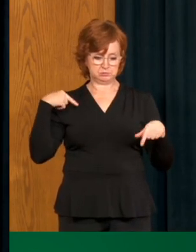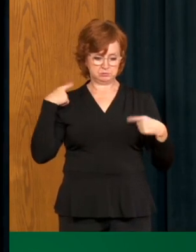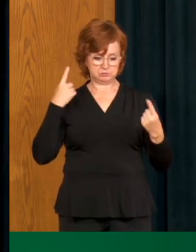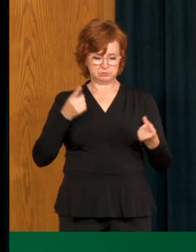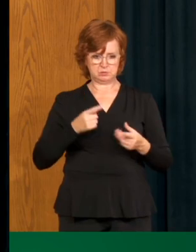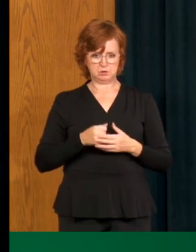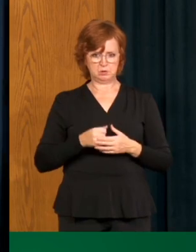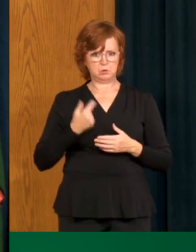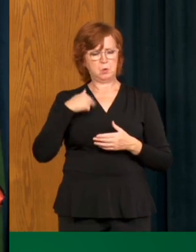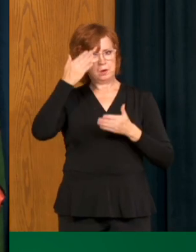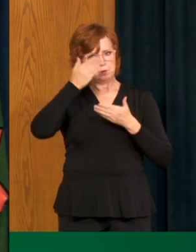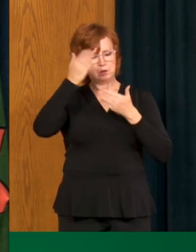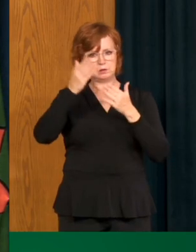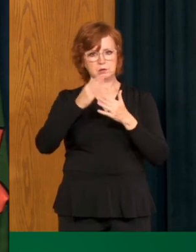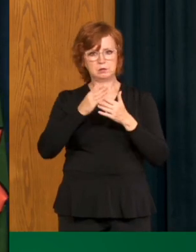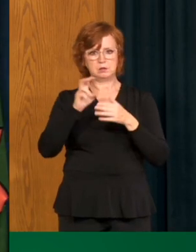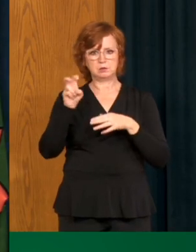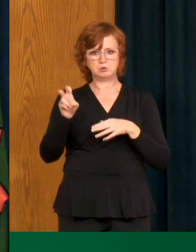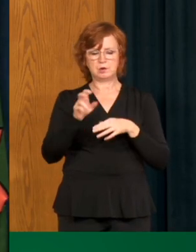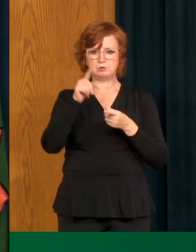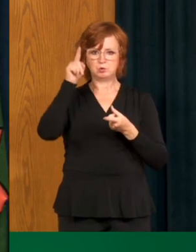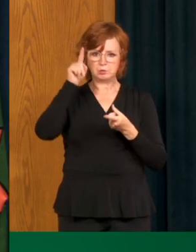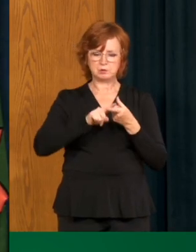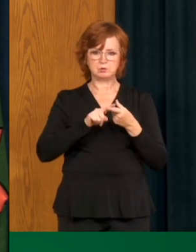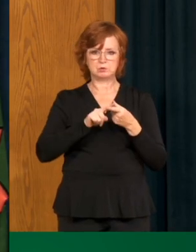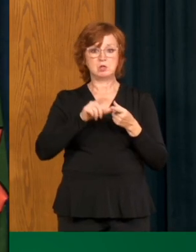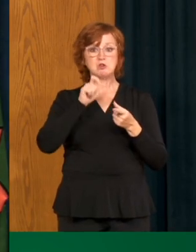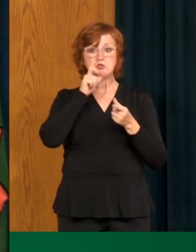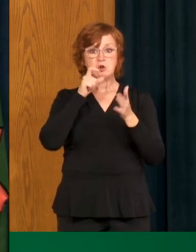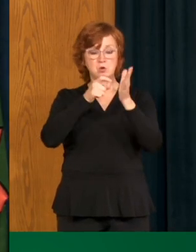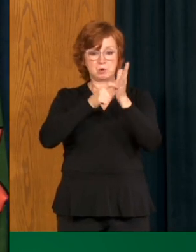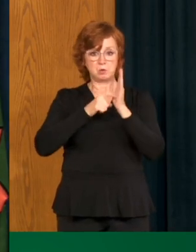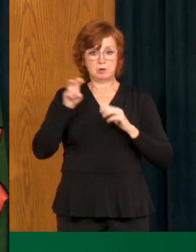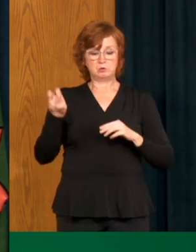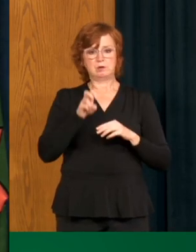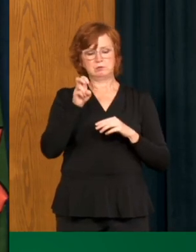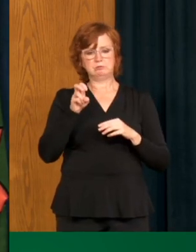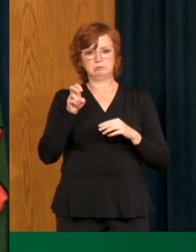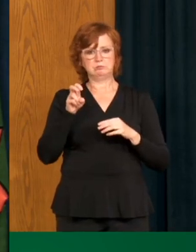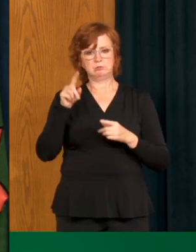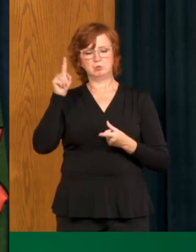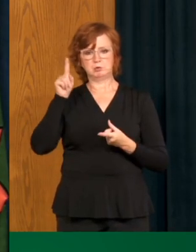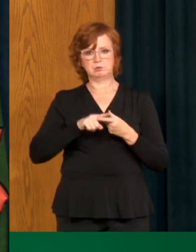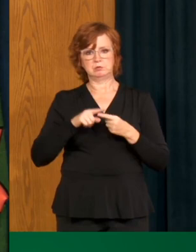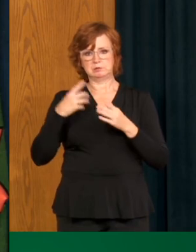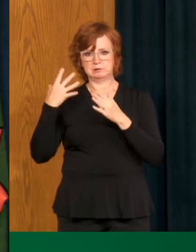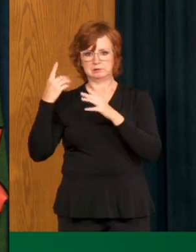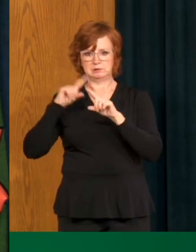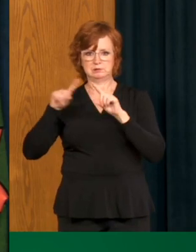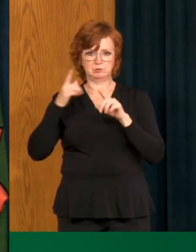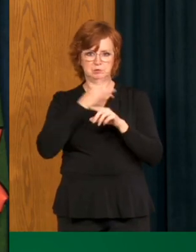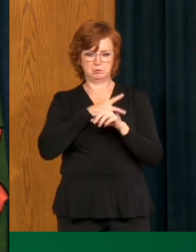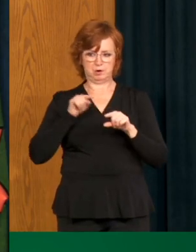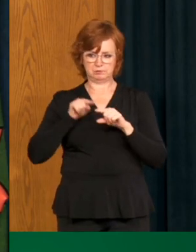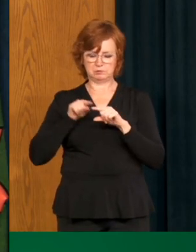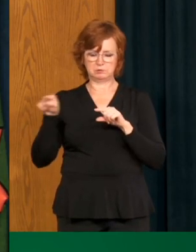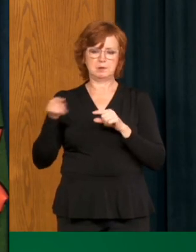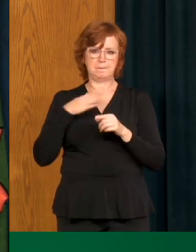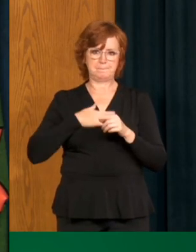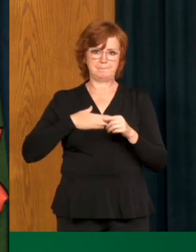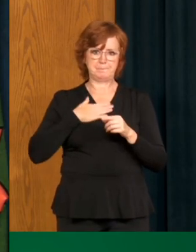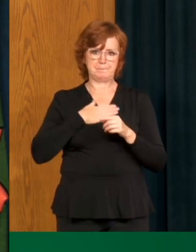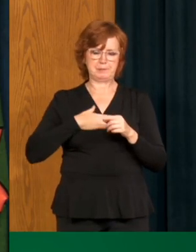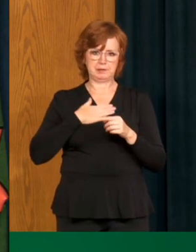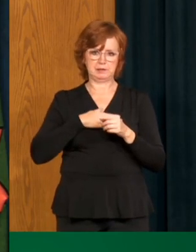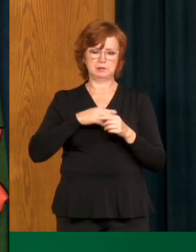really any non-essential, uh, travel, uh, throughout the province, but also outside of the province, we've recommended, and Dr. Shahab may have something, uh, to add